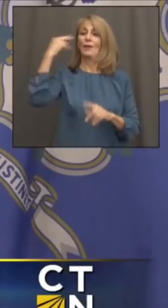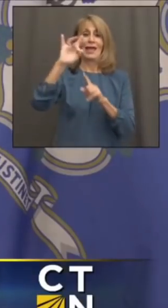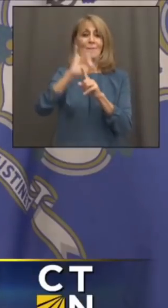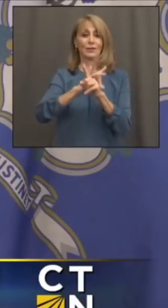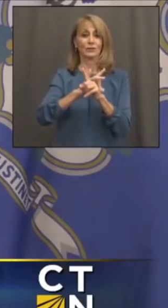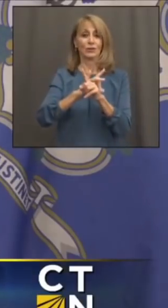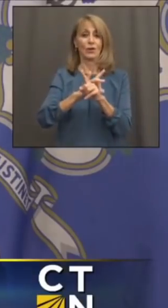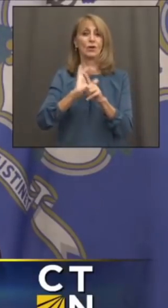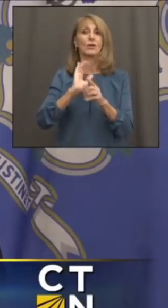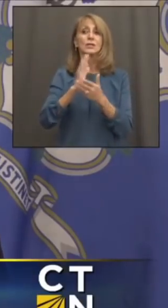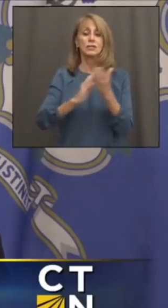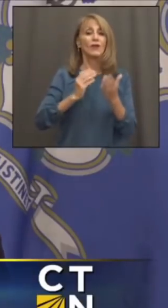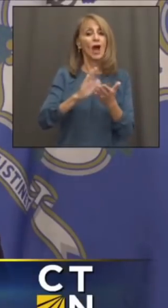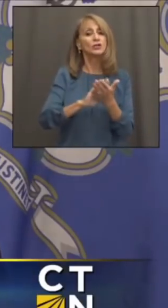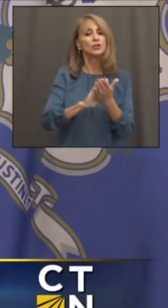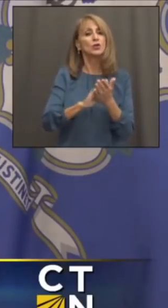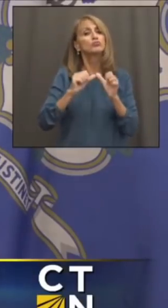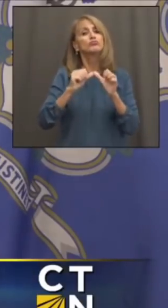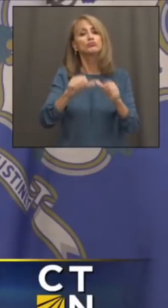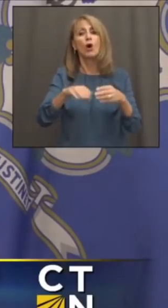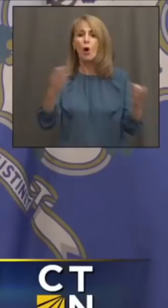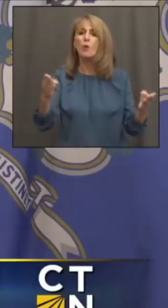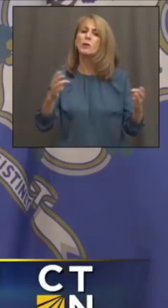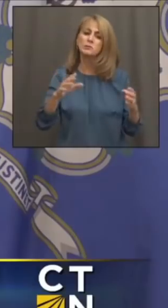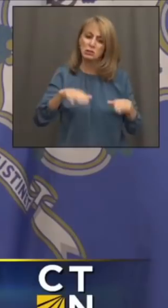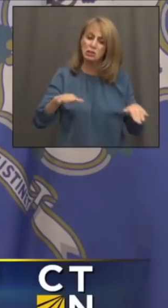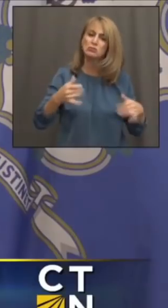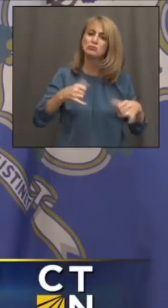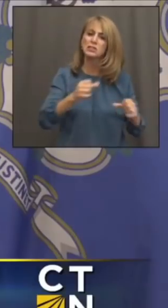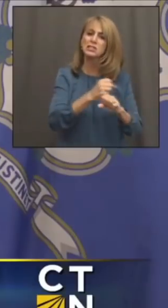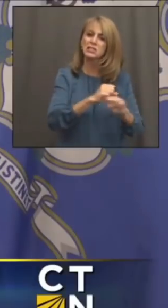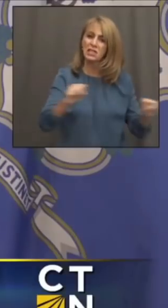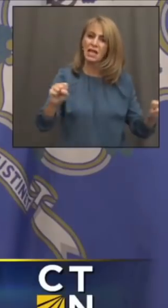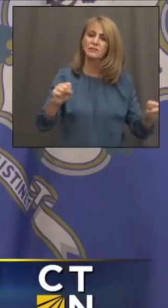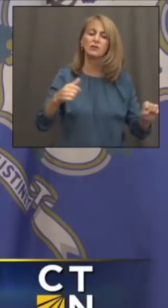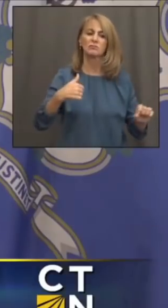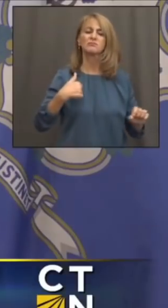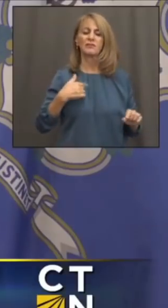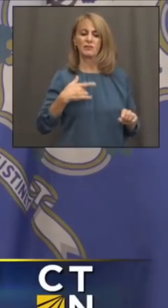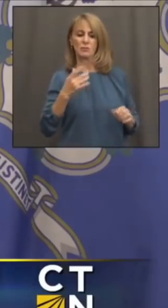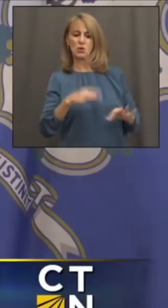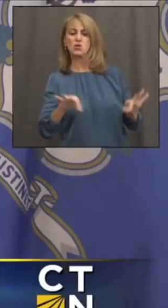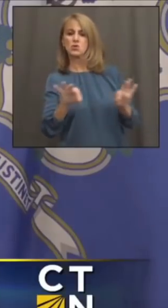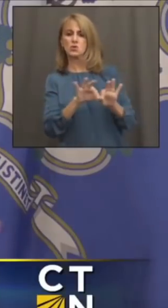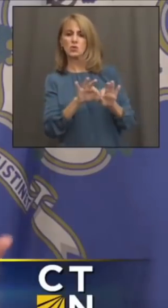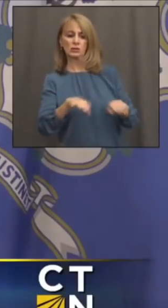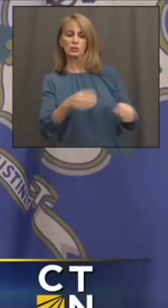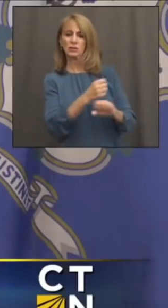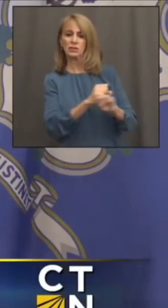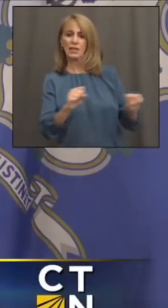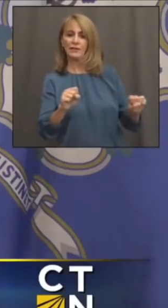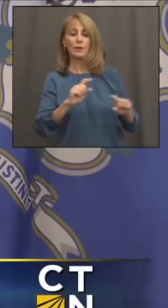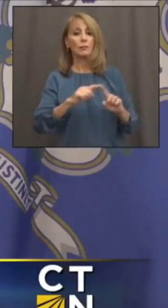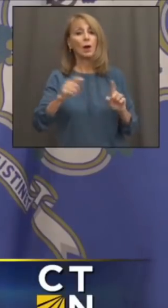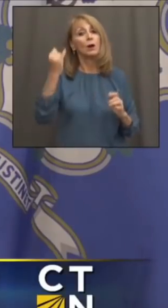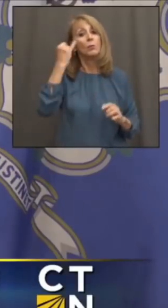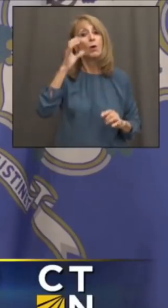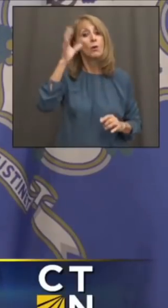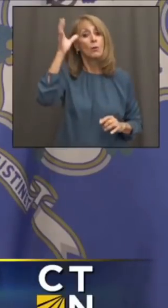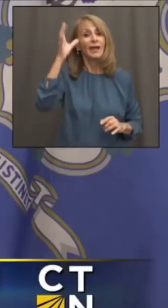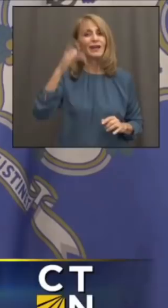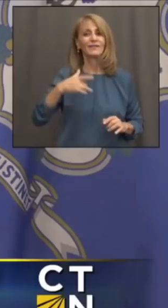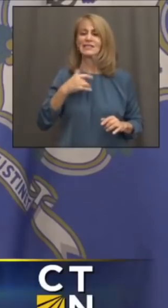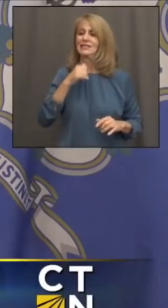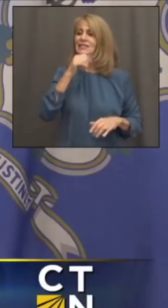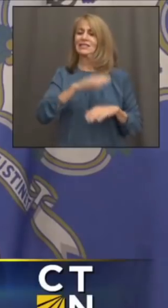were open and open safely. So that's priority number one, two, and three for me. You know, if you still do not want to send your kids